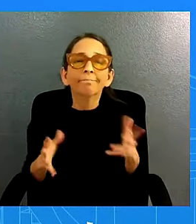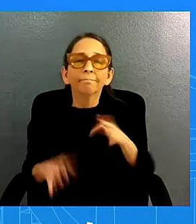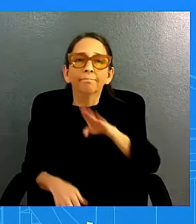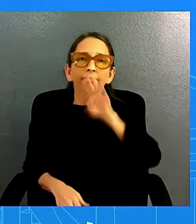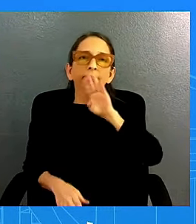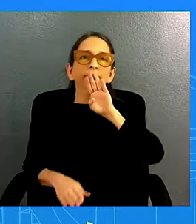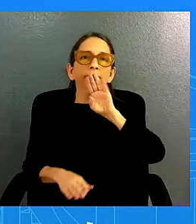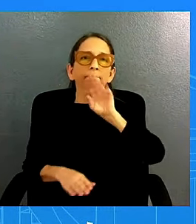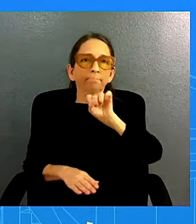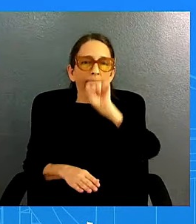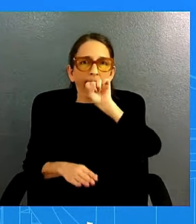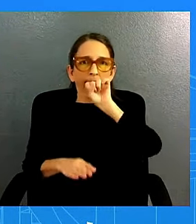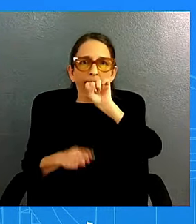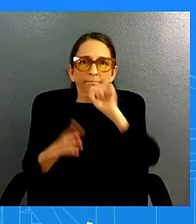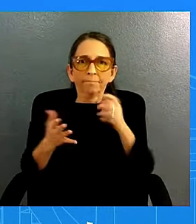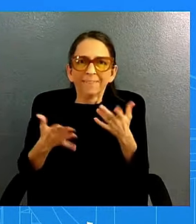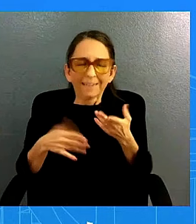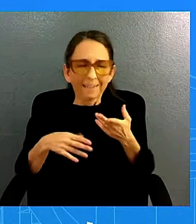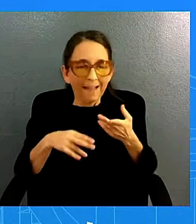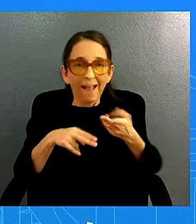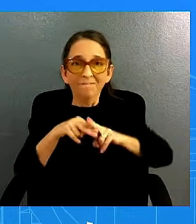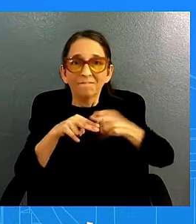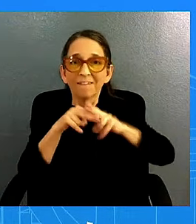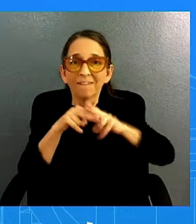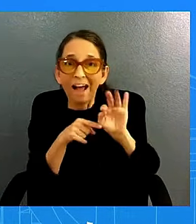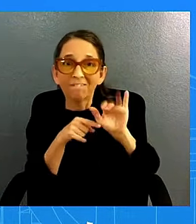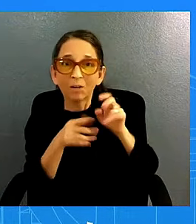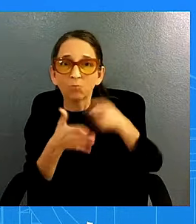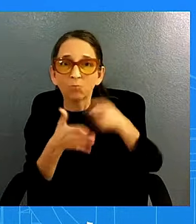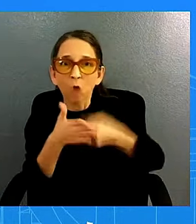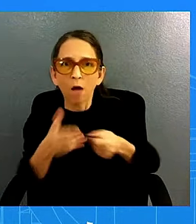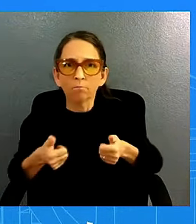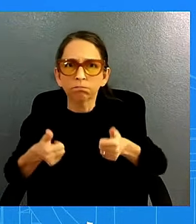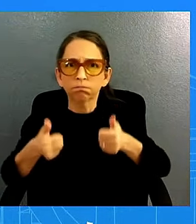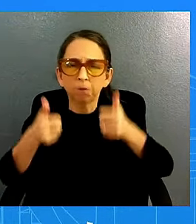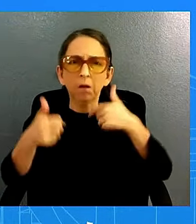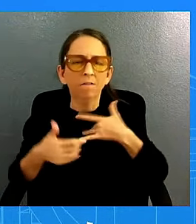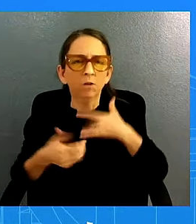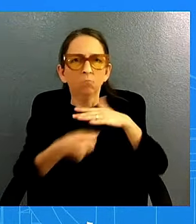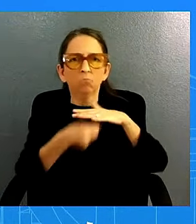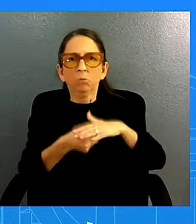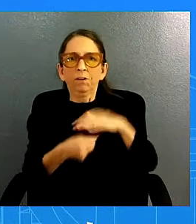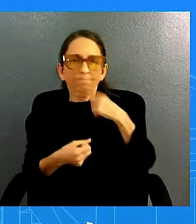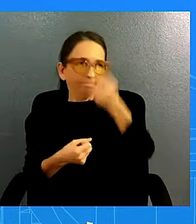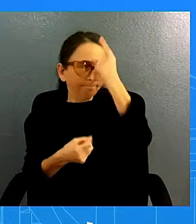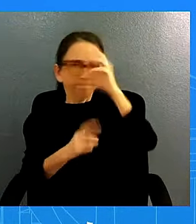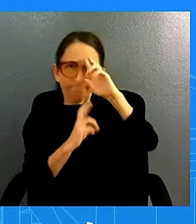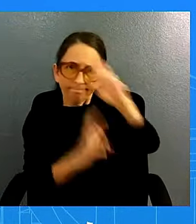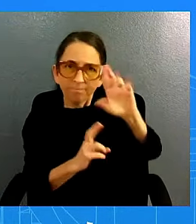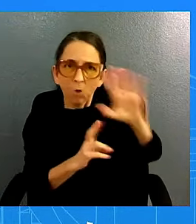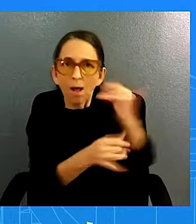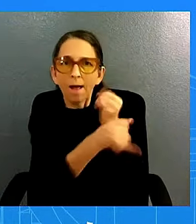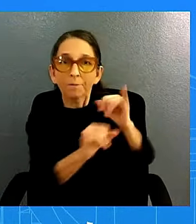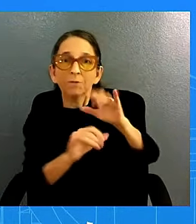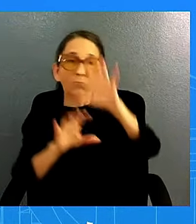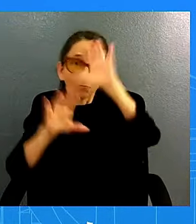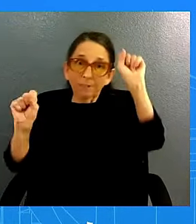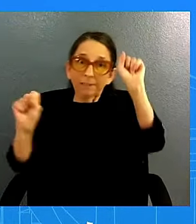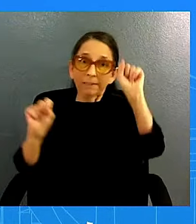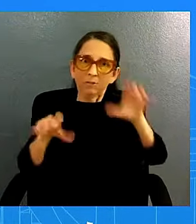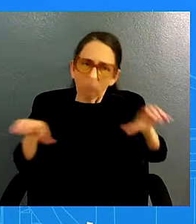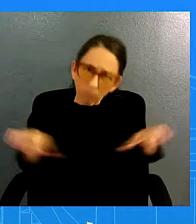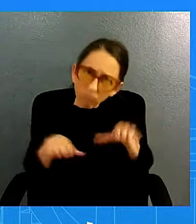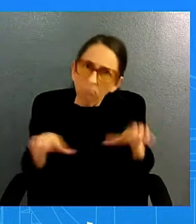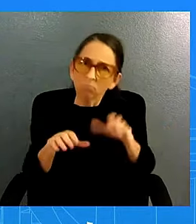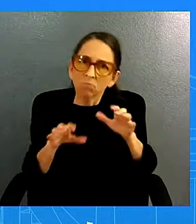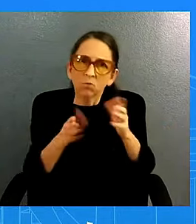and time again so by respecting the feds independence the president has done a very important uh uh service and uh has made a